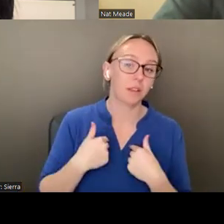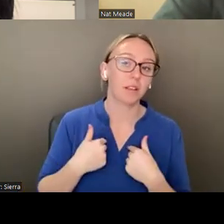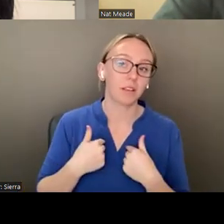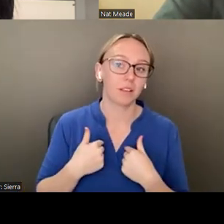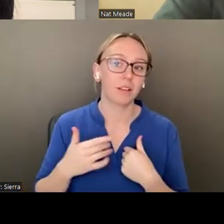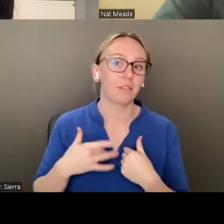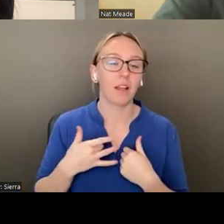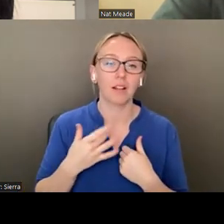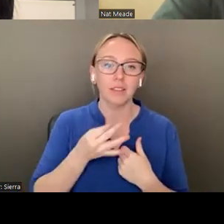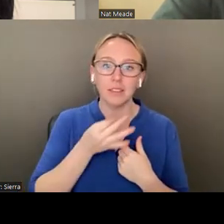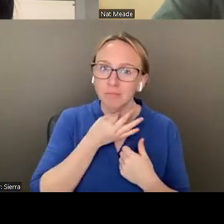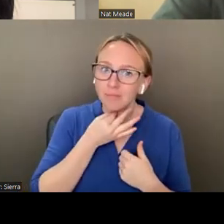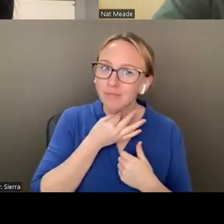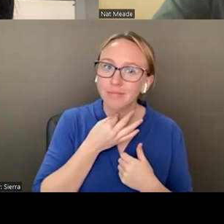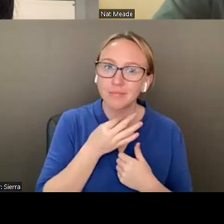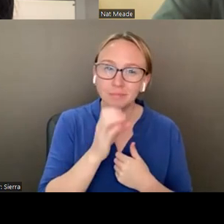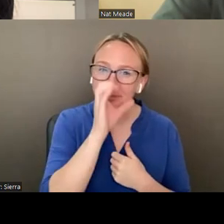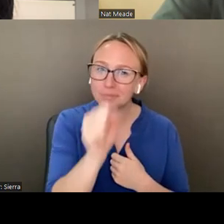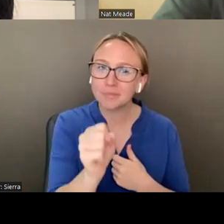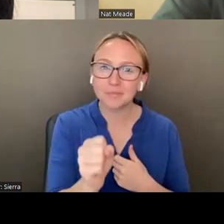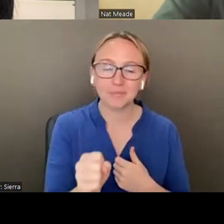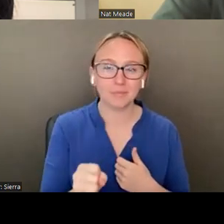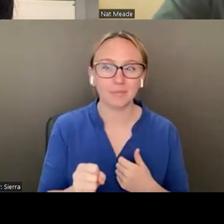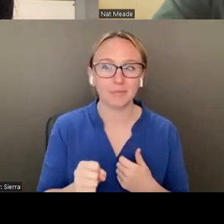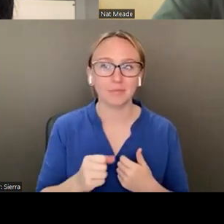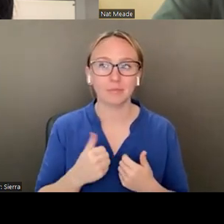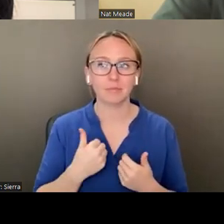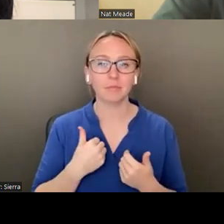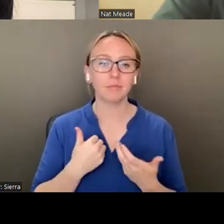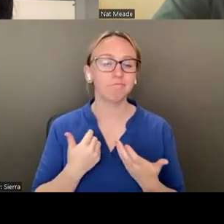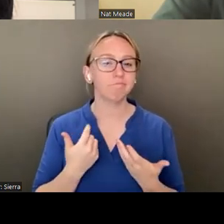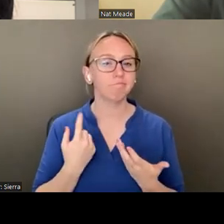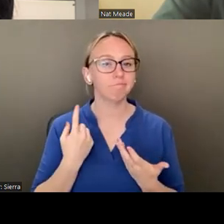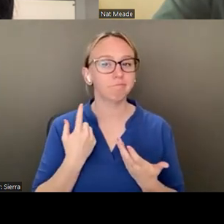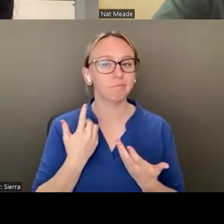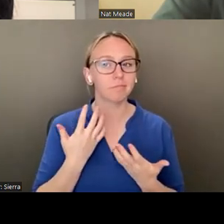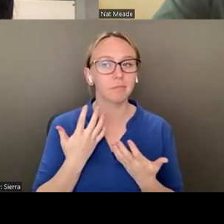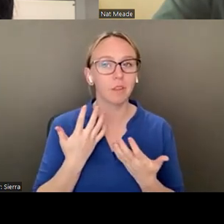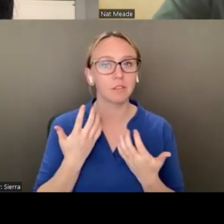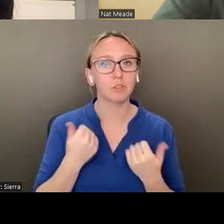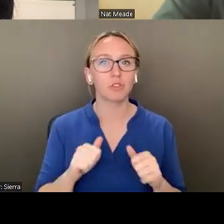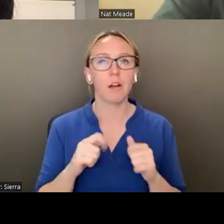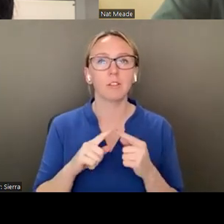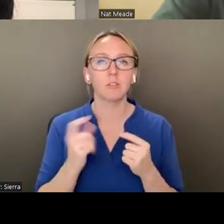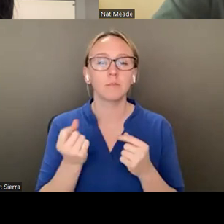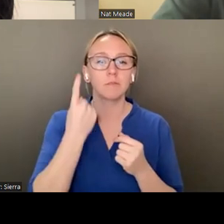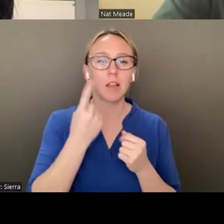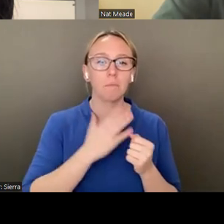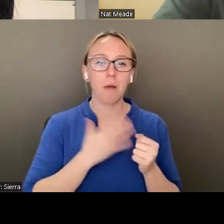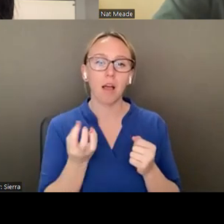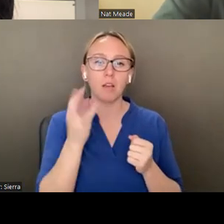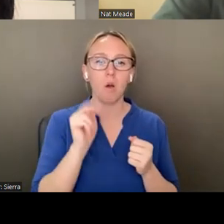so intriguing and I'm curious to find my own understanding of that or translation of that in my work.